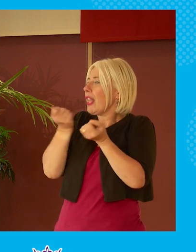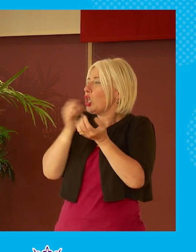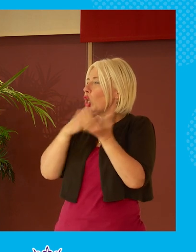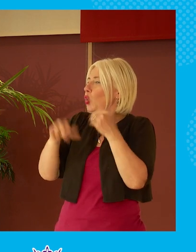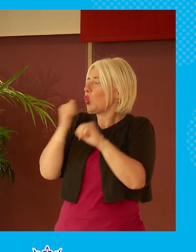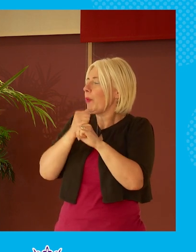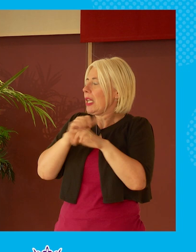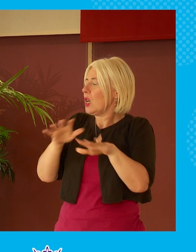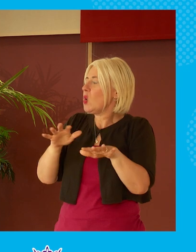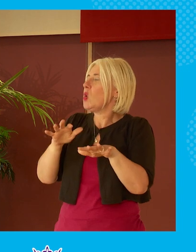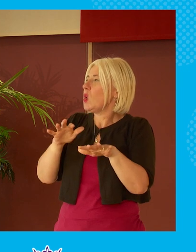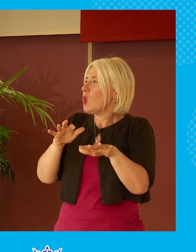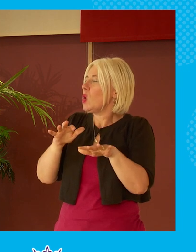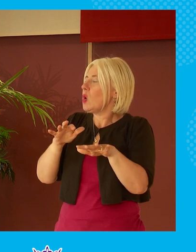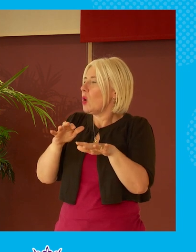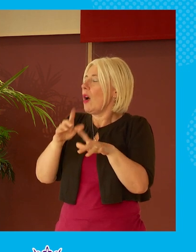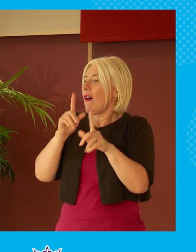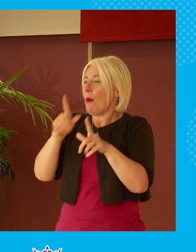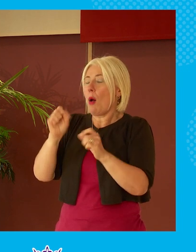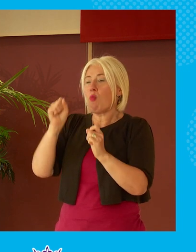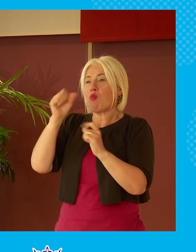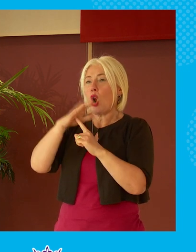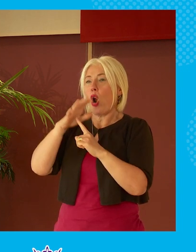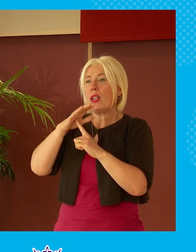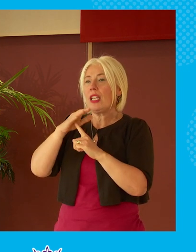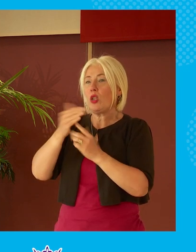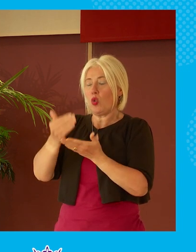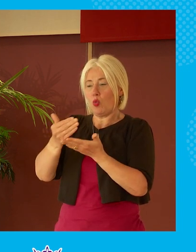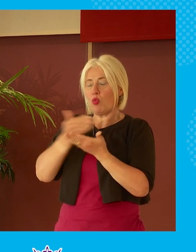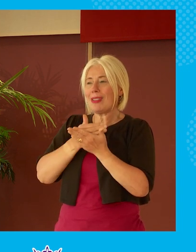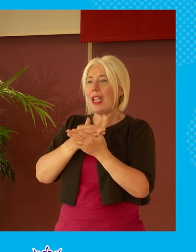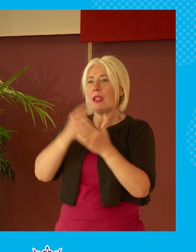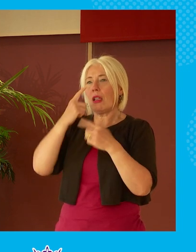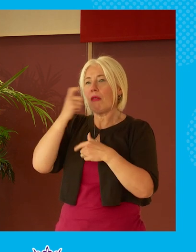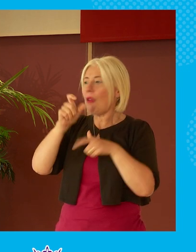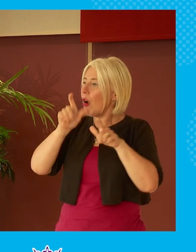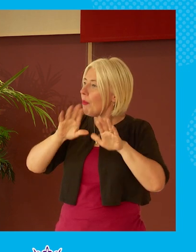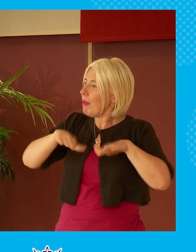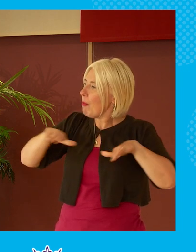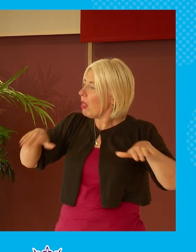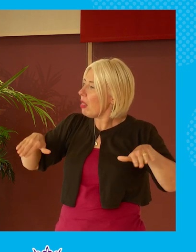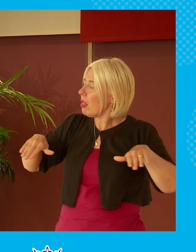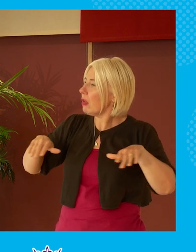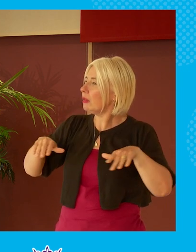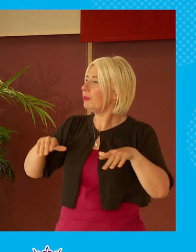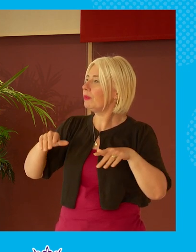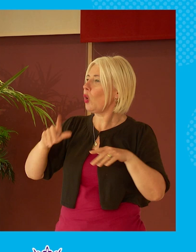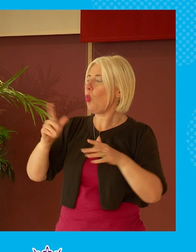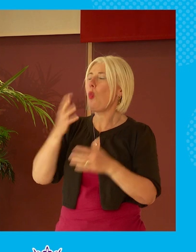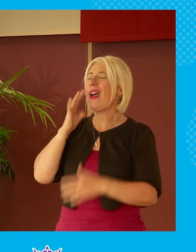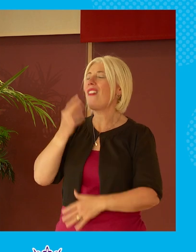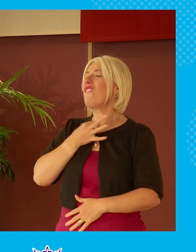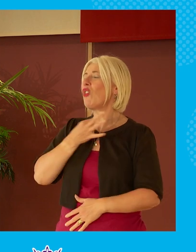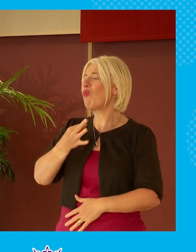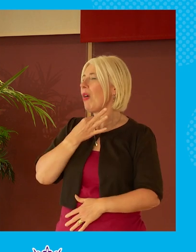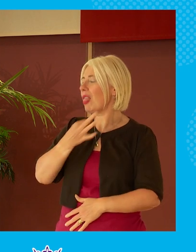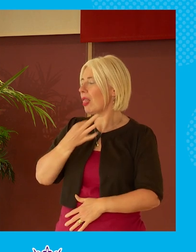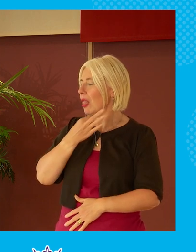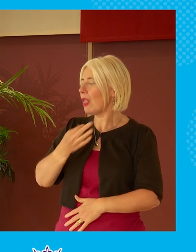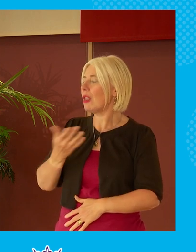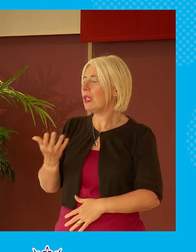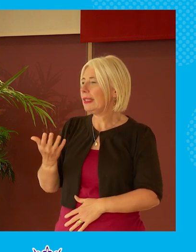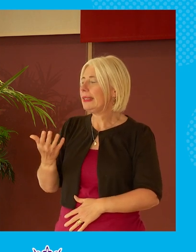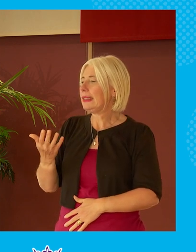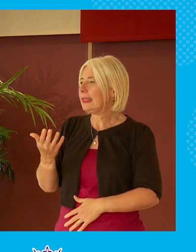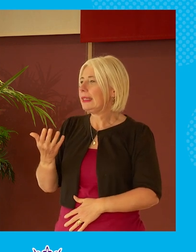very difficult to get right i think the first priority is protection of i suppose young people and maybe people where they are at their most vulnerable sometimes in terms